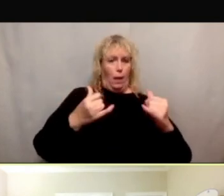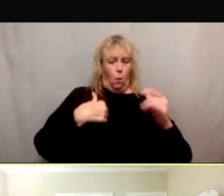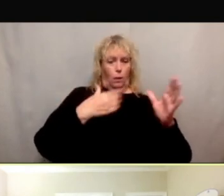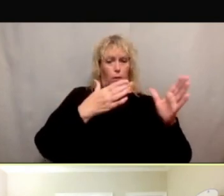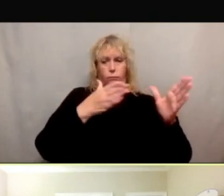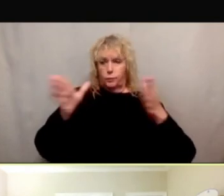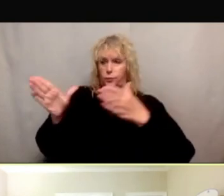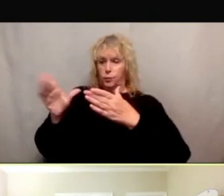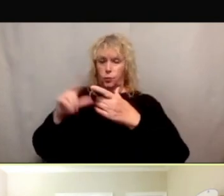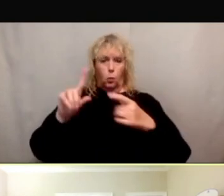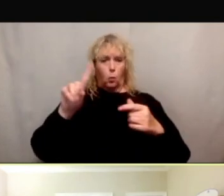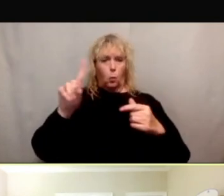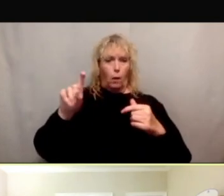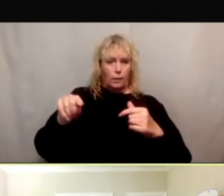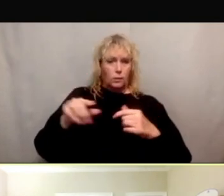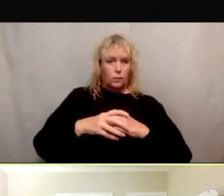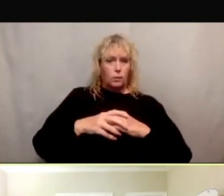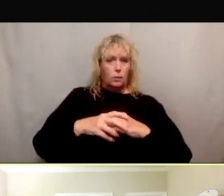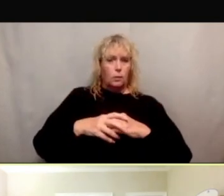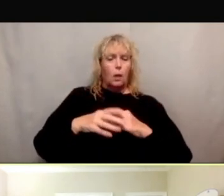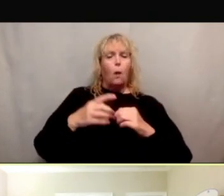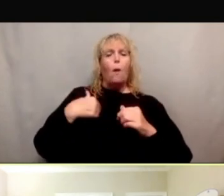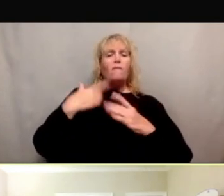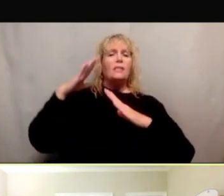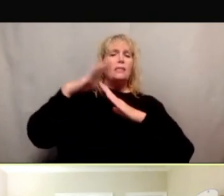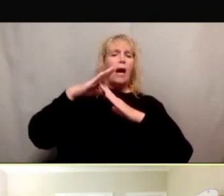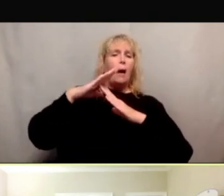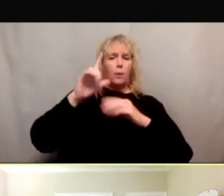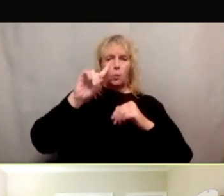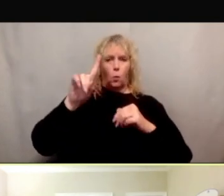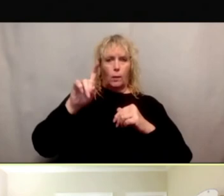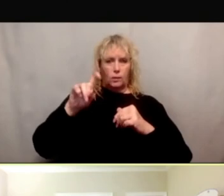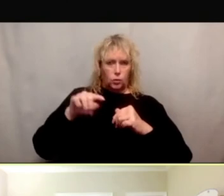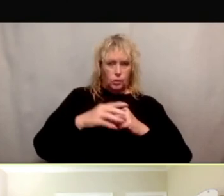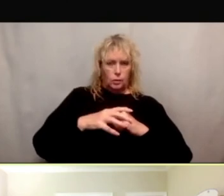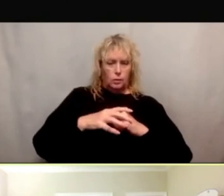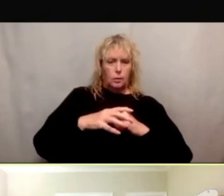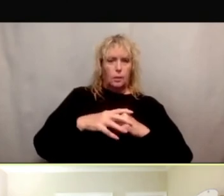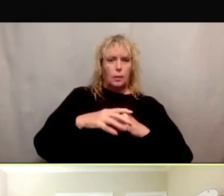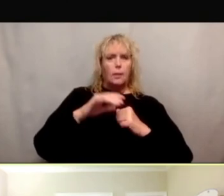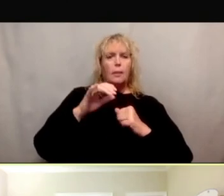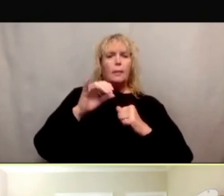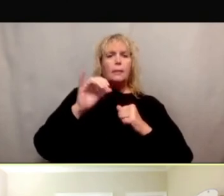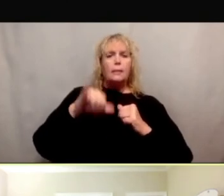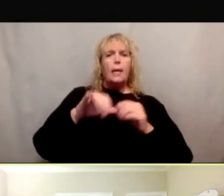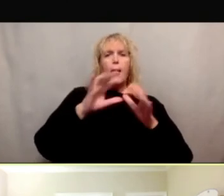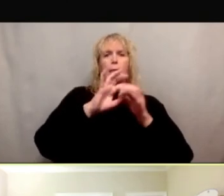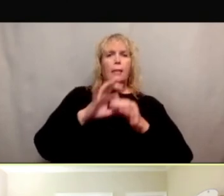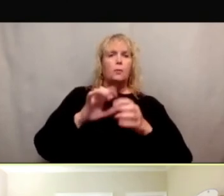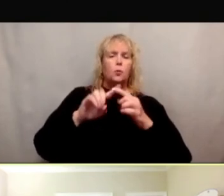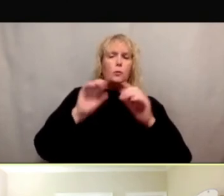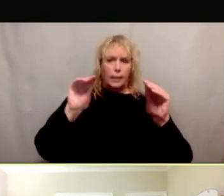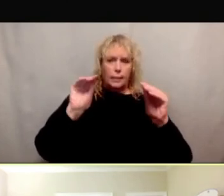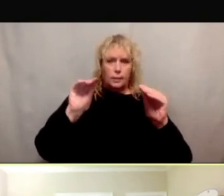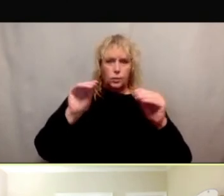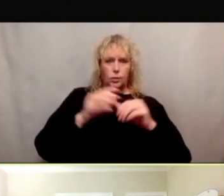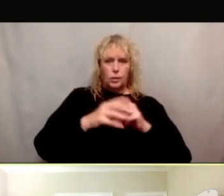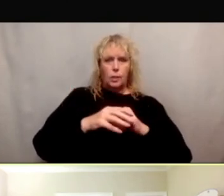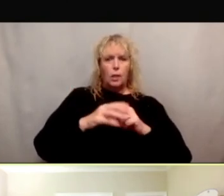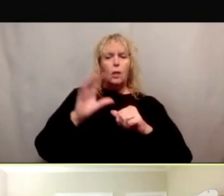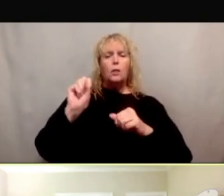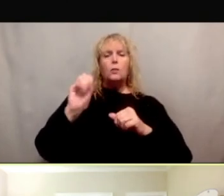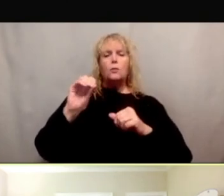we have a top-ranked question right now, which is linked to TeachBack. So